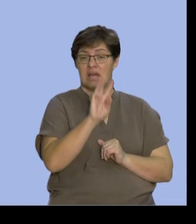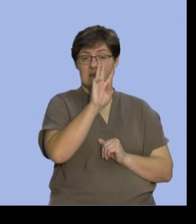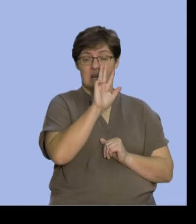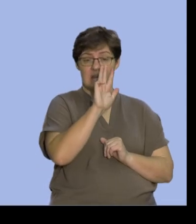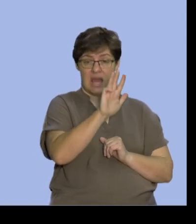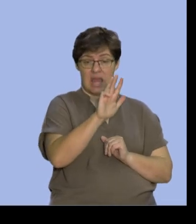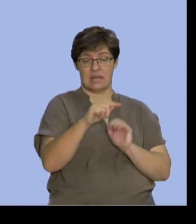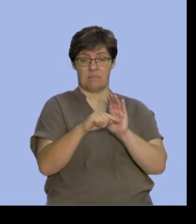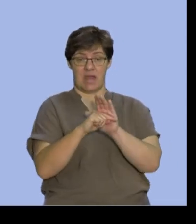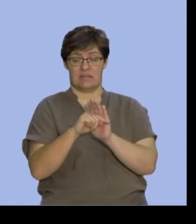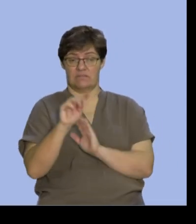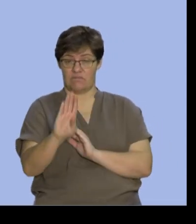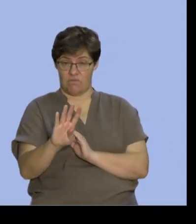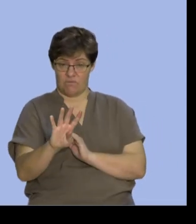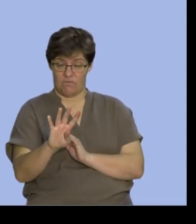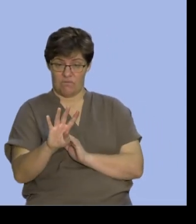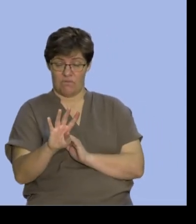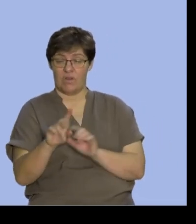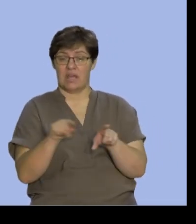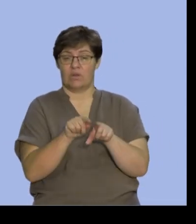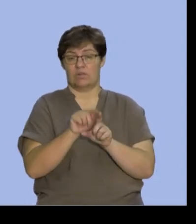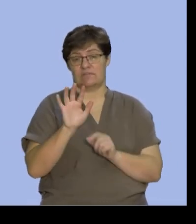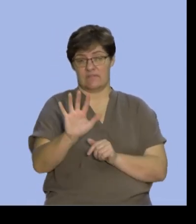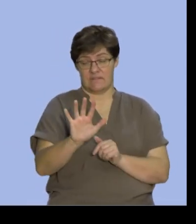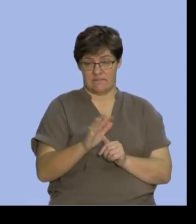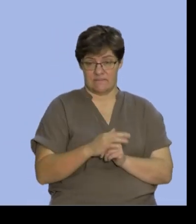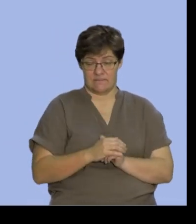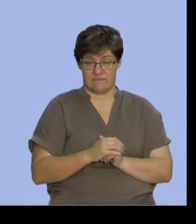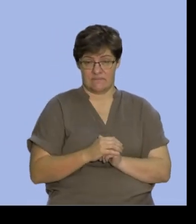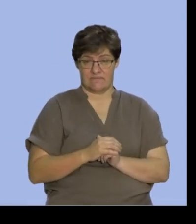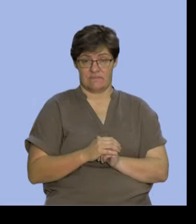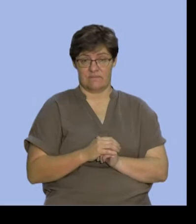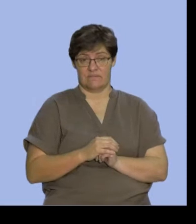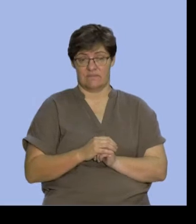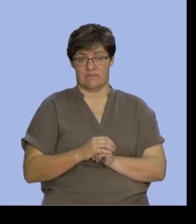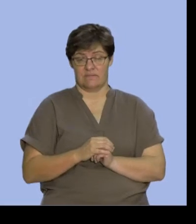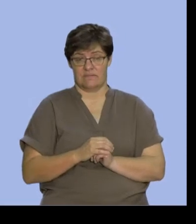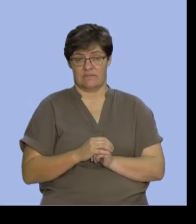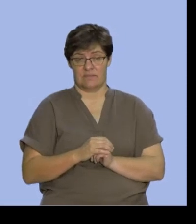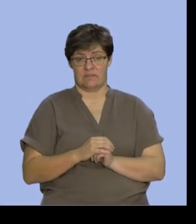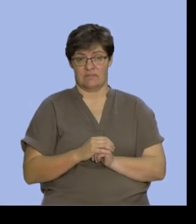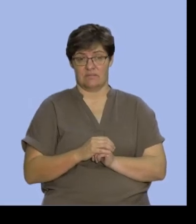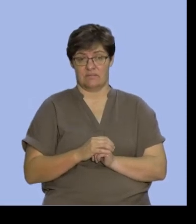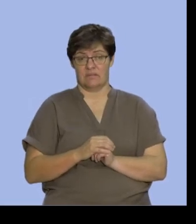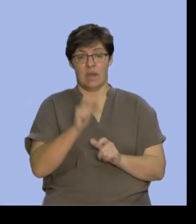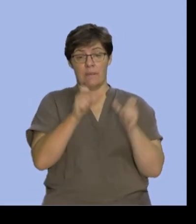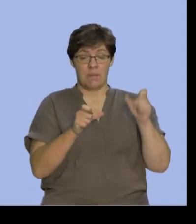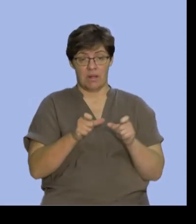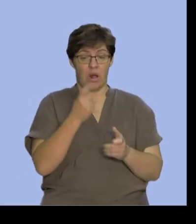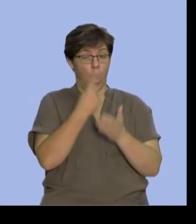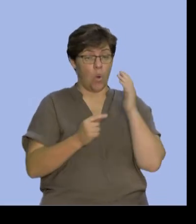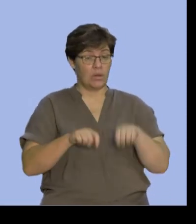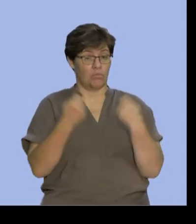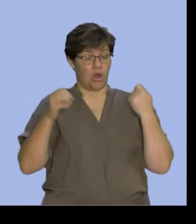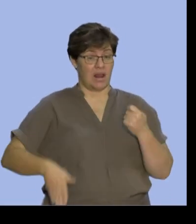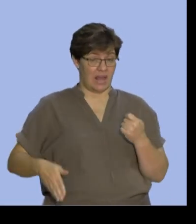X is. Well that's simply 9 minus 4 so that's going to be 5. So the people that have only broken a leg